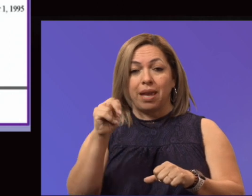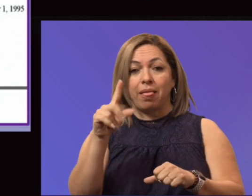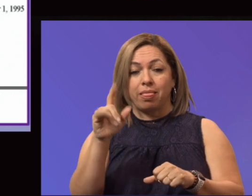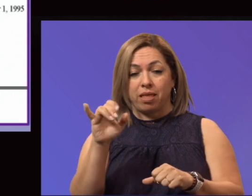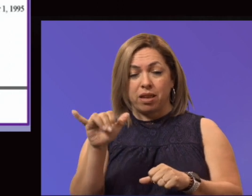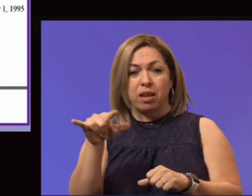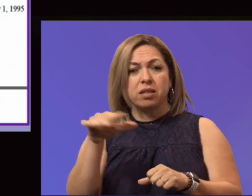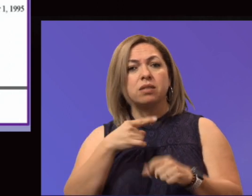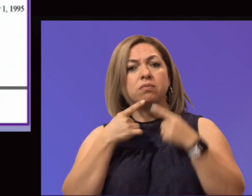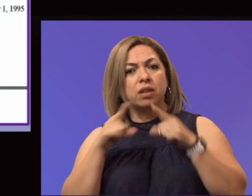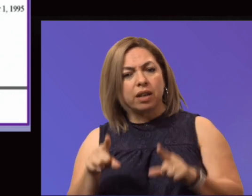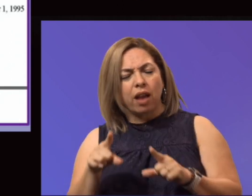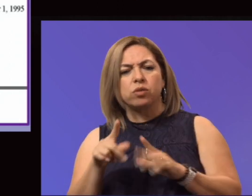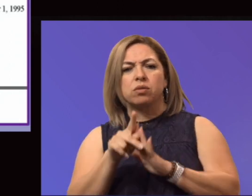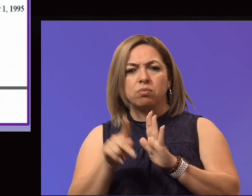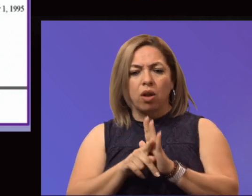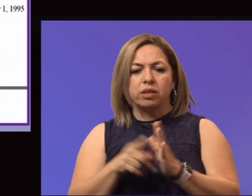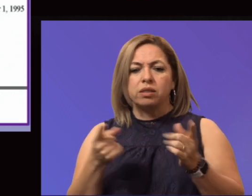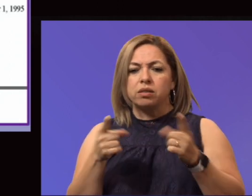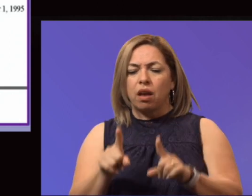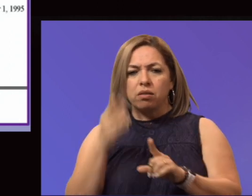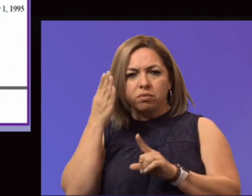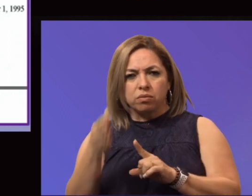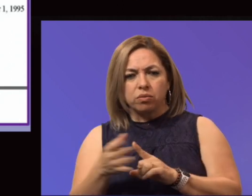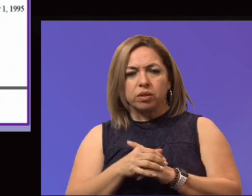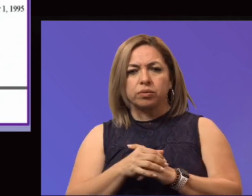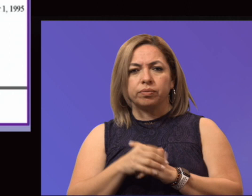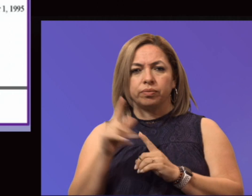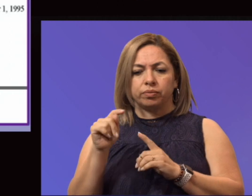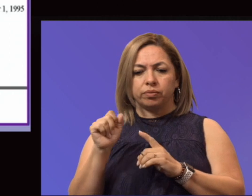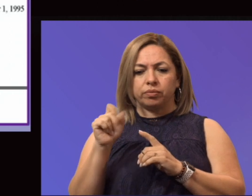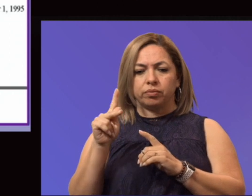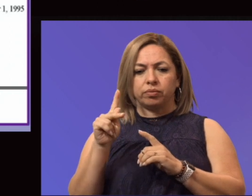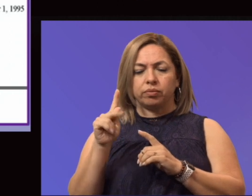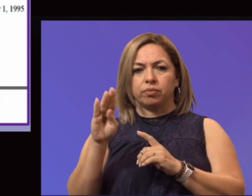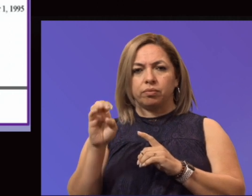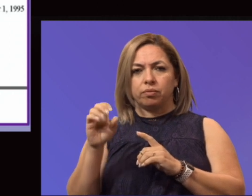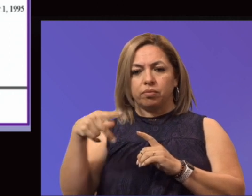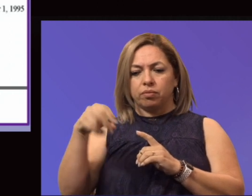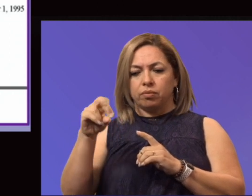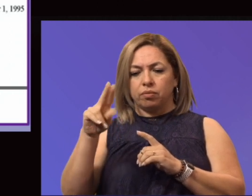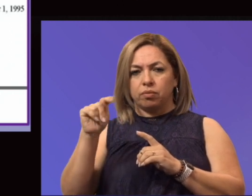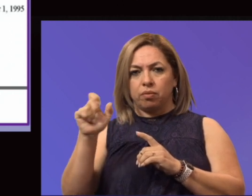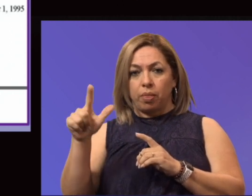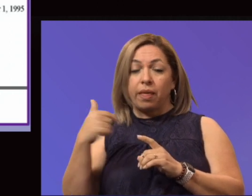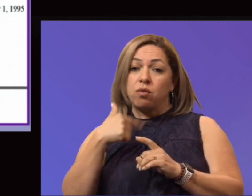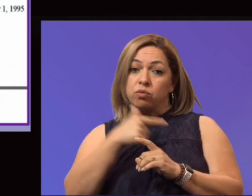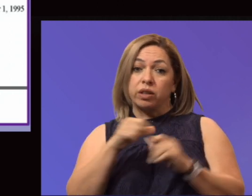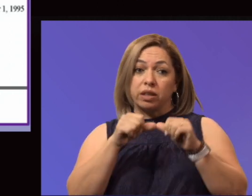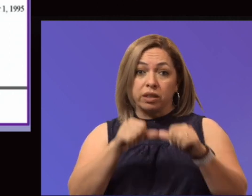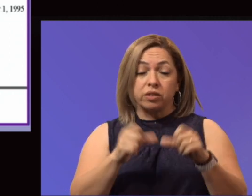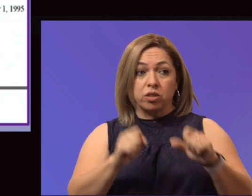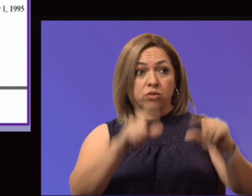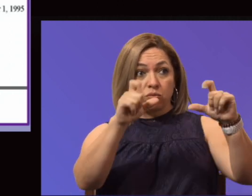that will be located on the college's TASB portal. The procedures will remain on our IE webpage and they'll continue to be